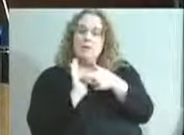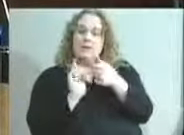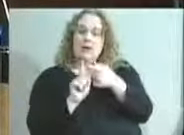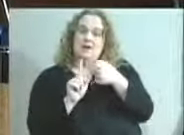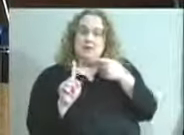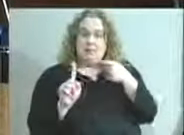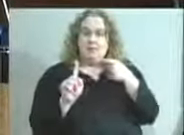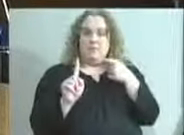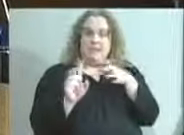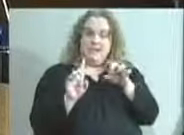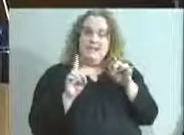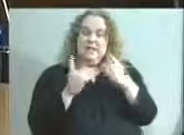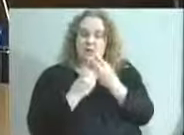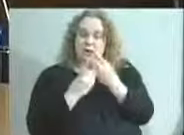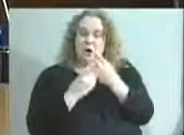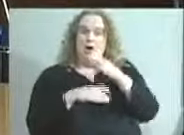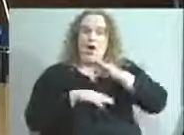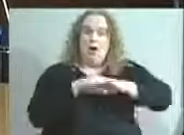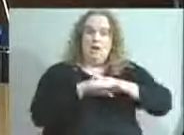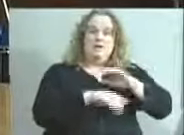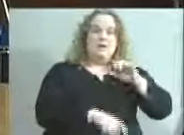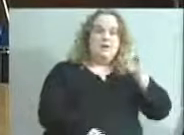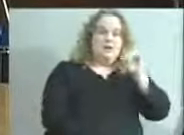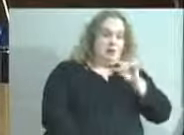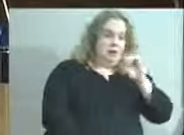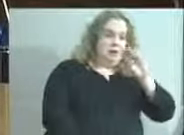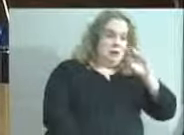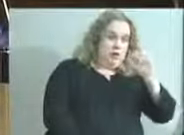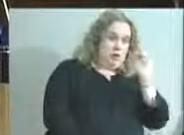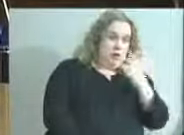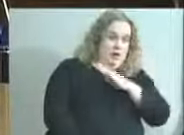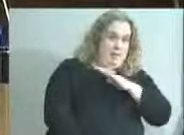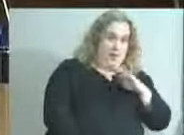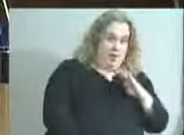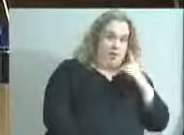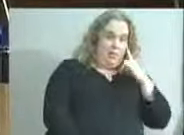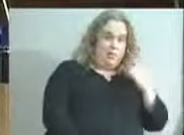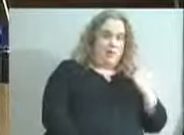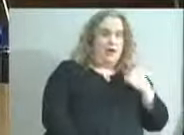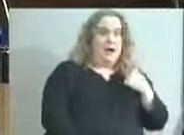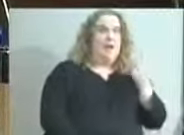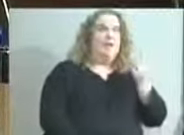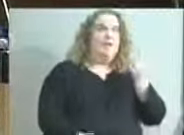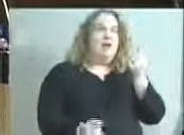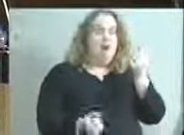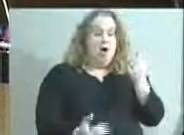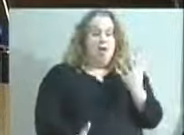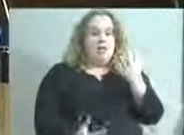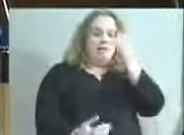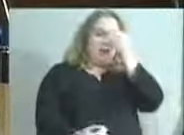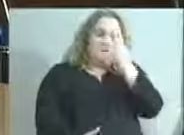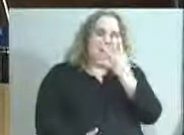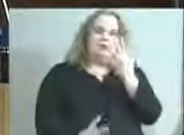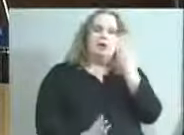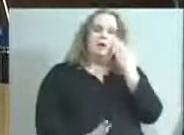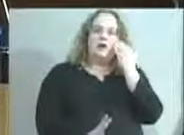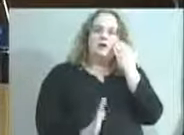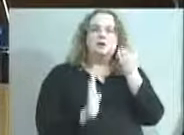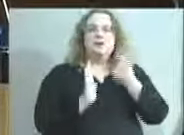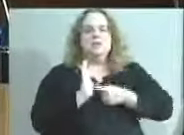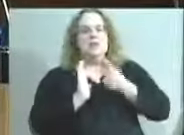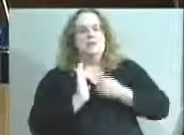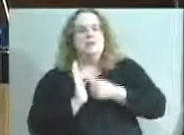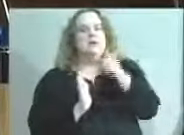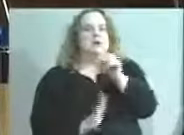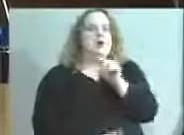zoning board. Because we do have all this information. And I know that sometimes the zoning